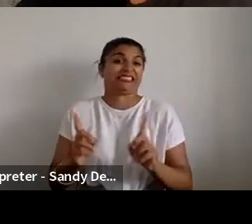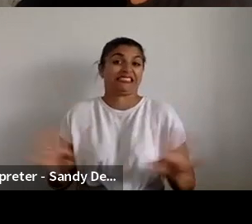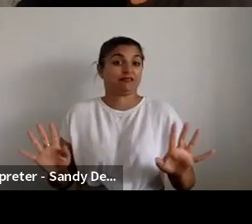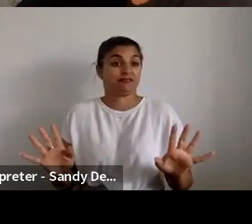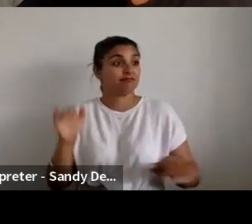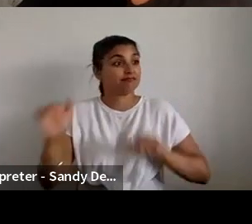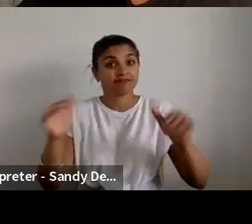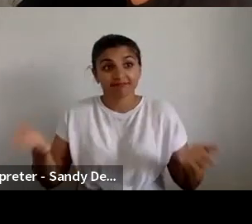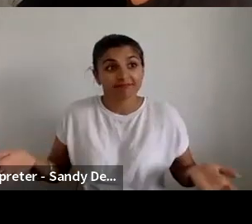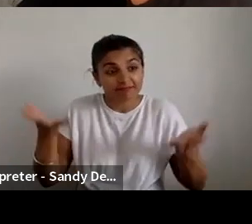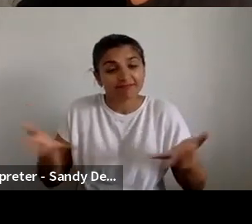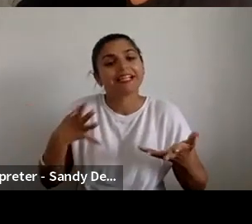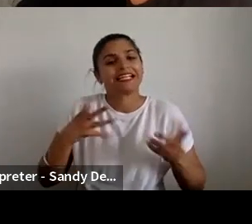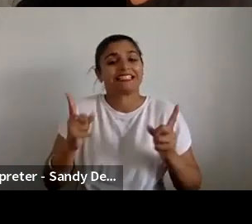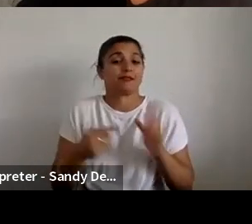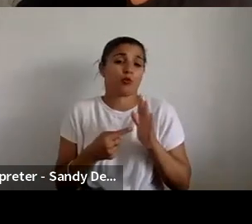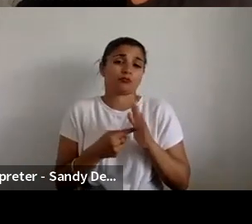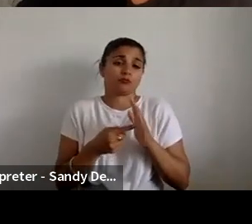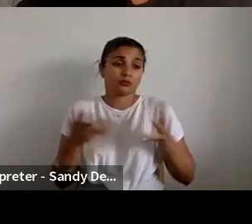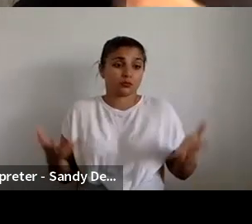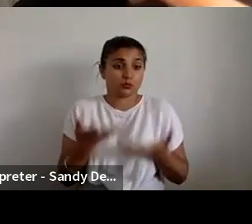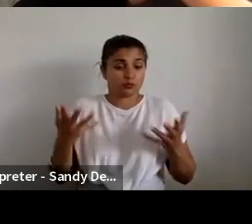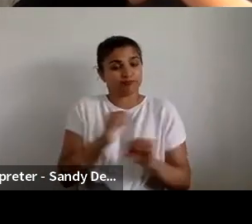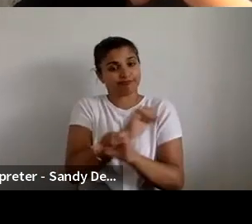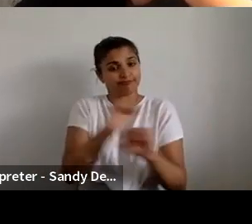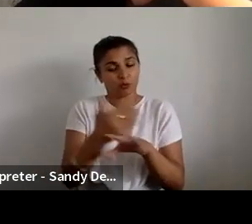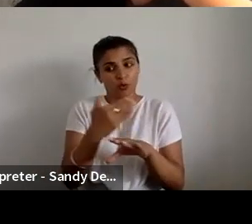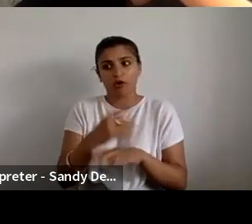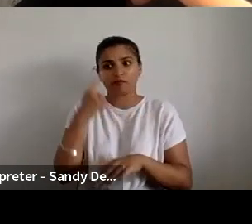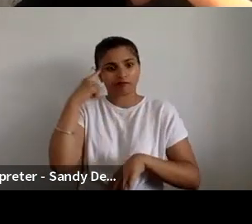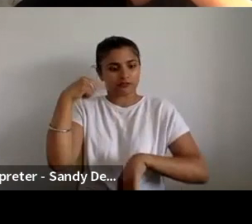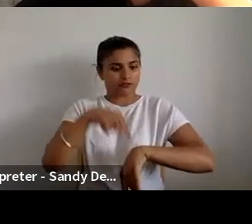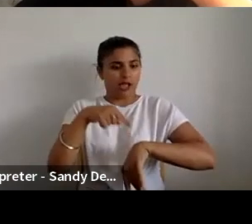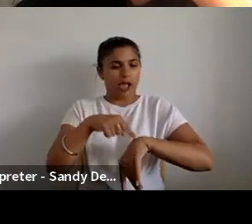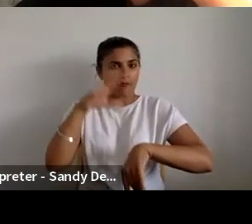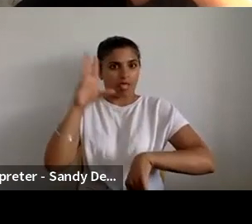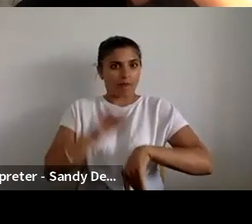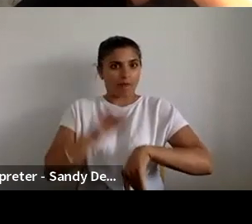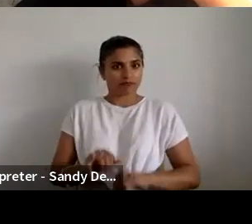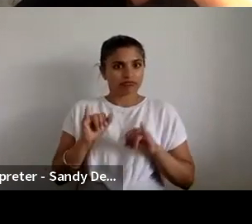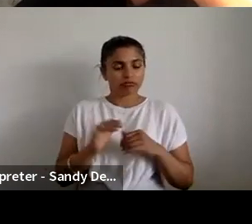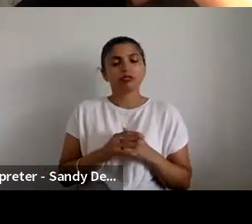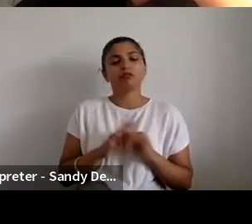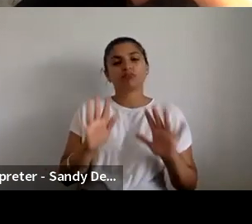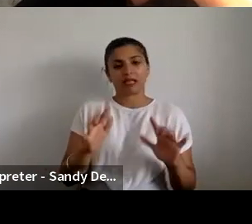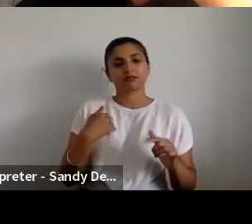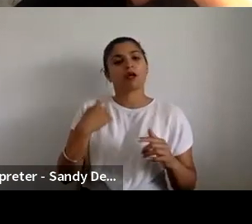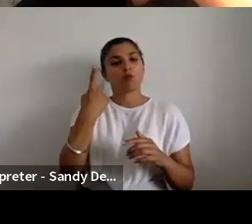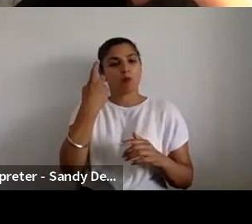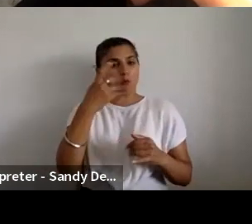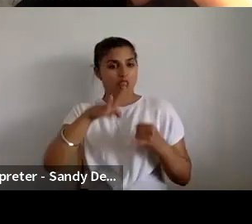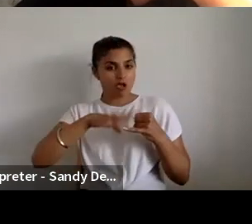And it's that's the main thing, really. And so we're running out of time, and I would love to finish with this question,